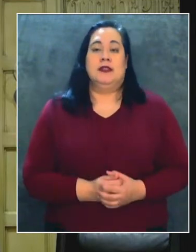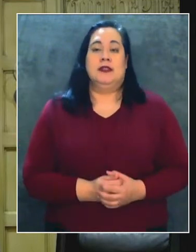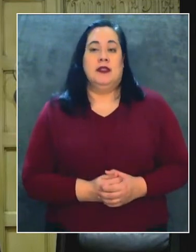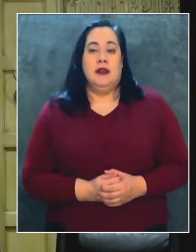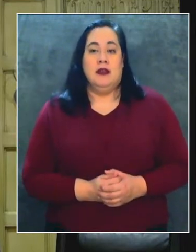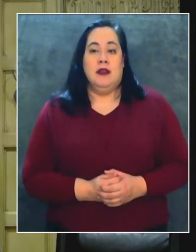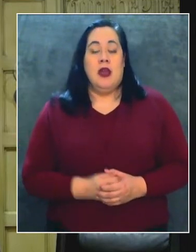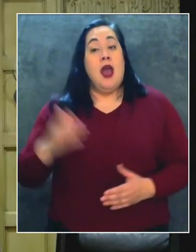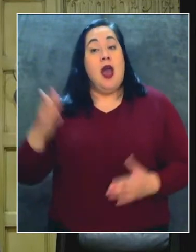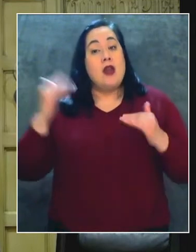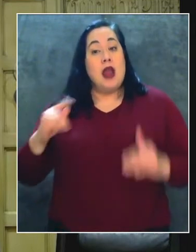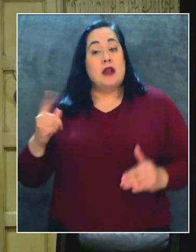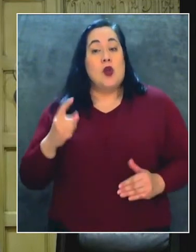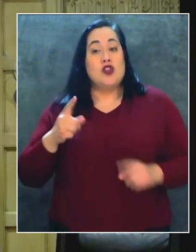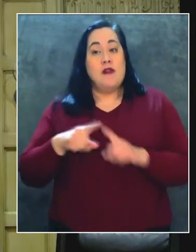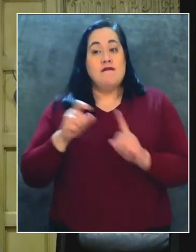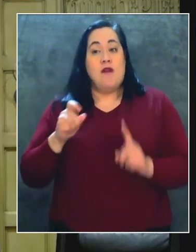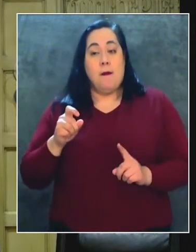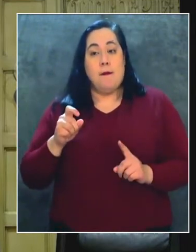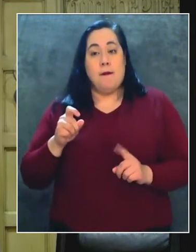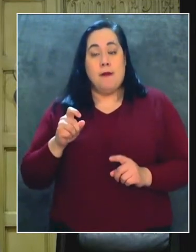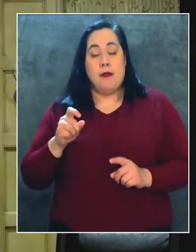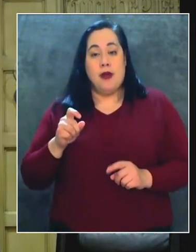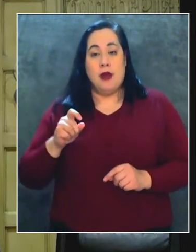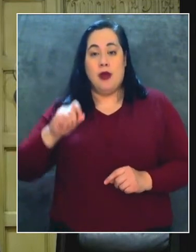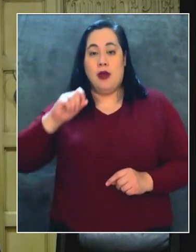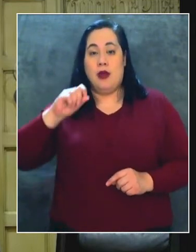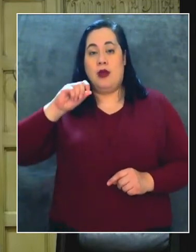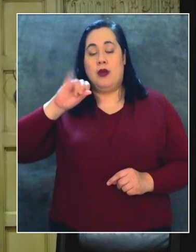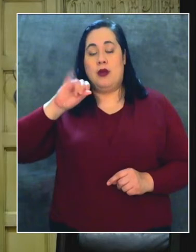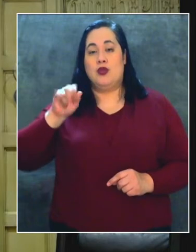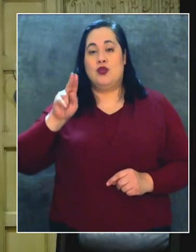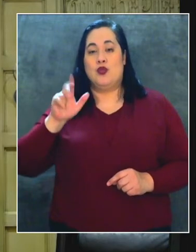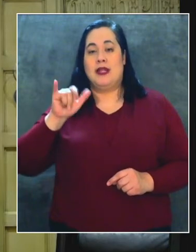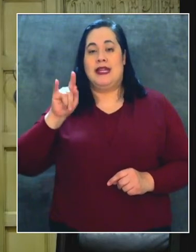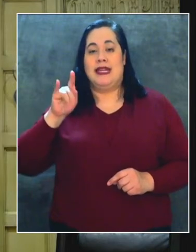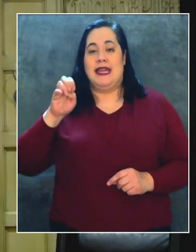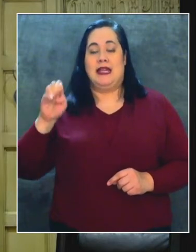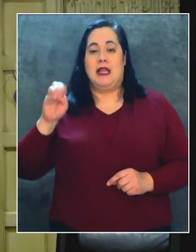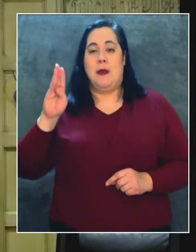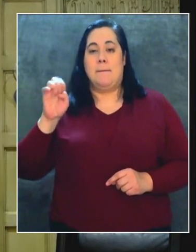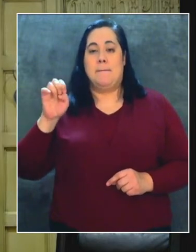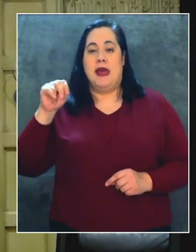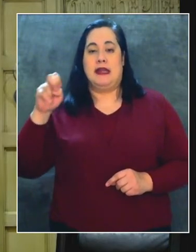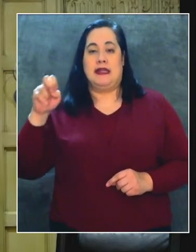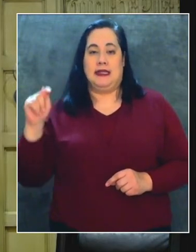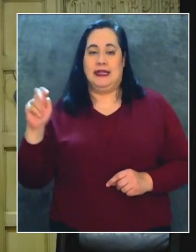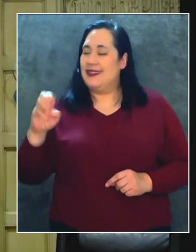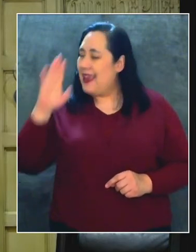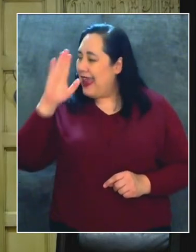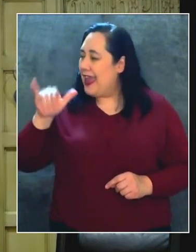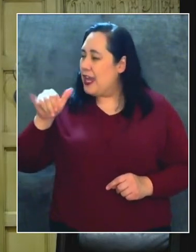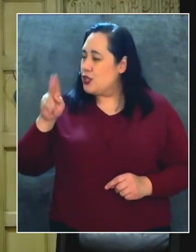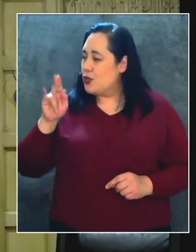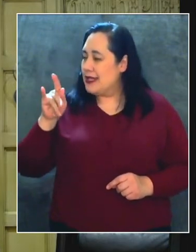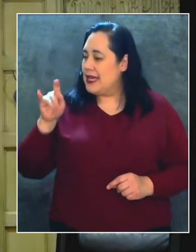Our next question comes from Julia Bennett and Ross Angelino. Go ahead. Hey, Julia.